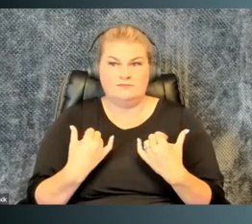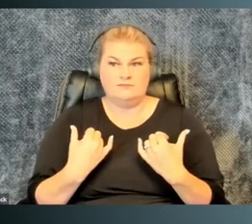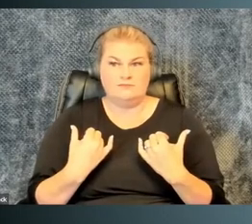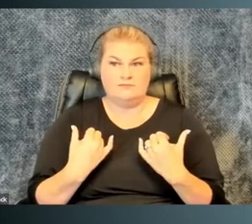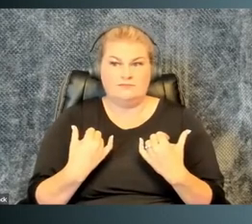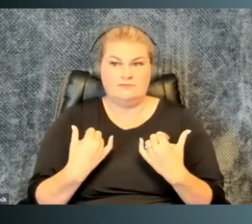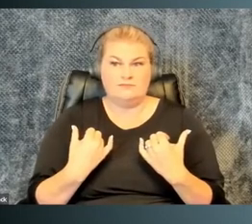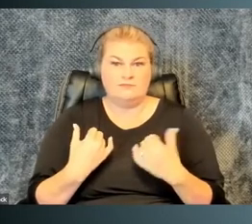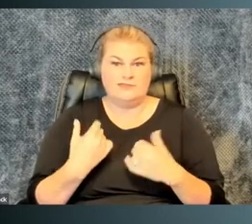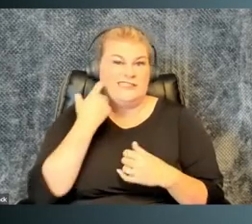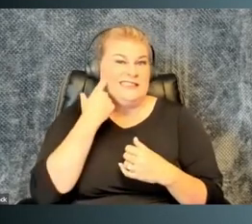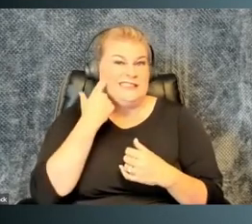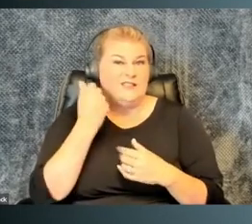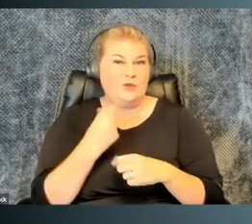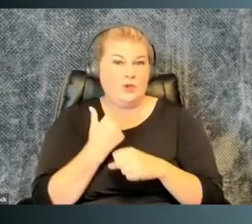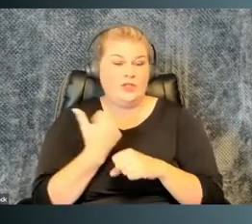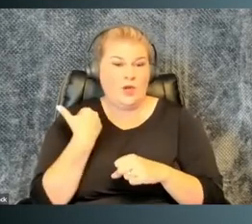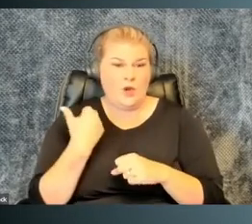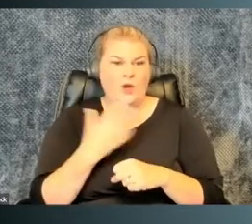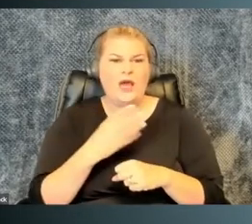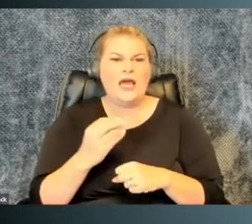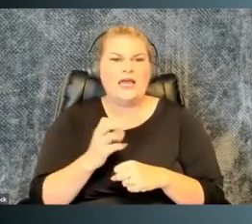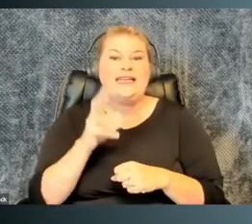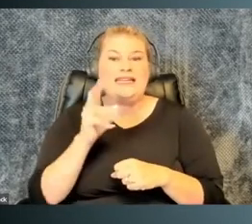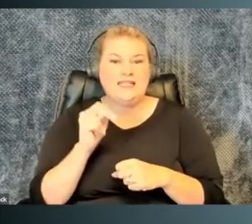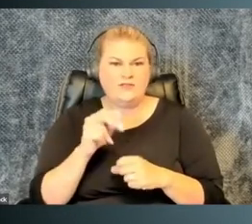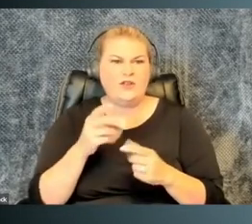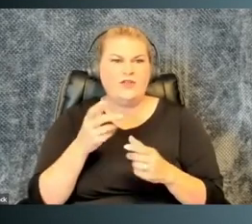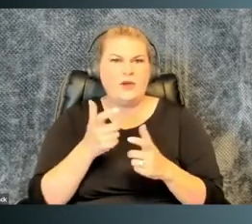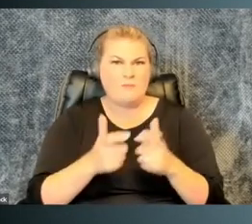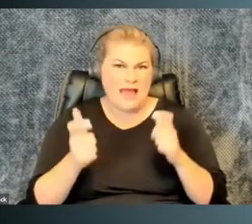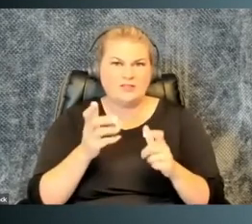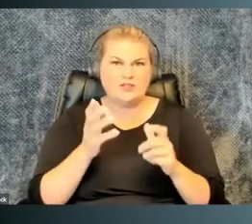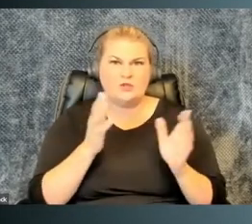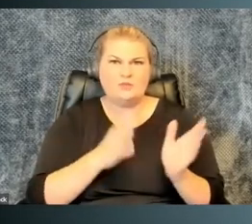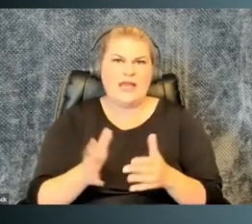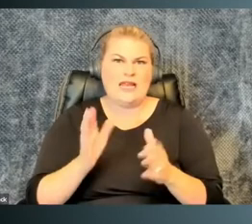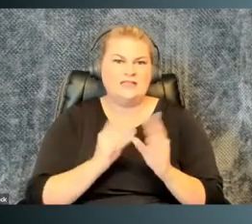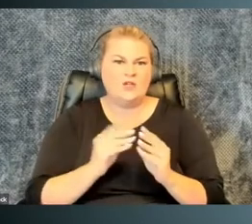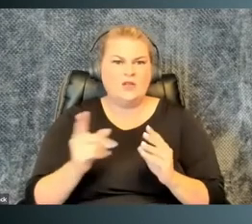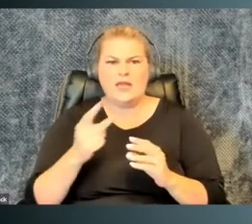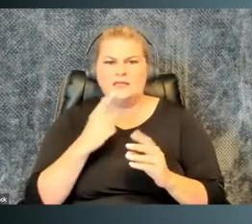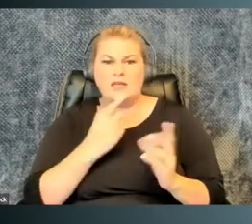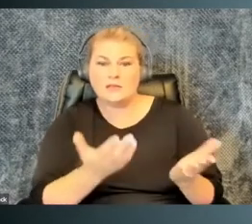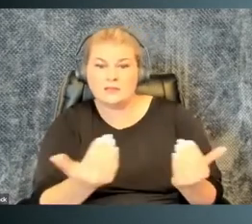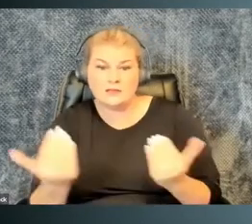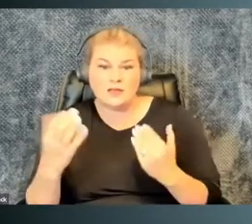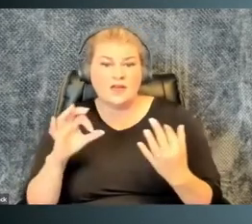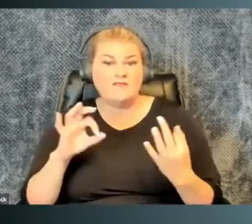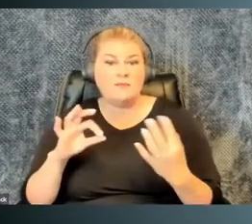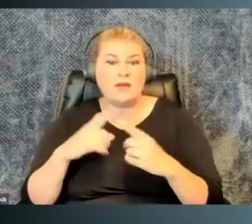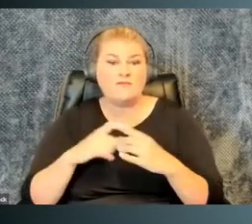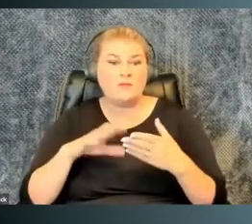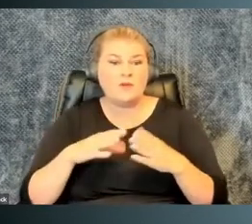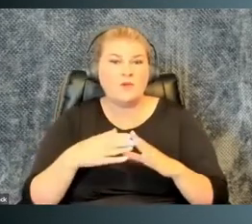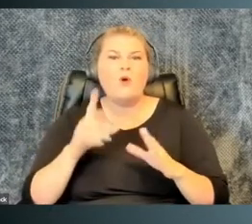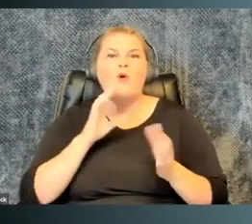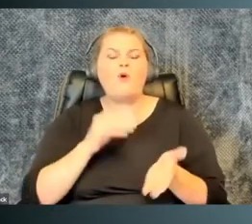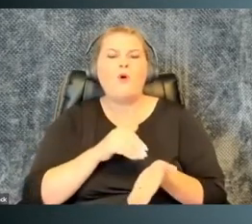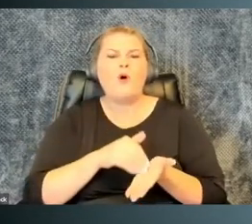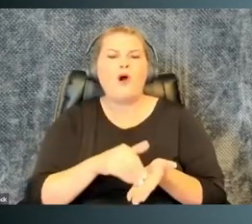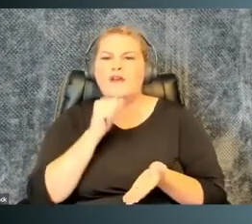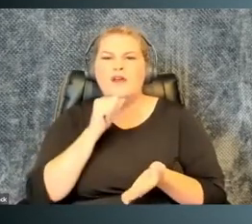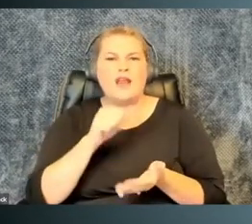for the current situation like a few years ago. And even the master planning sessions where they said they were